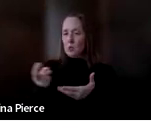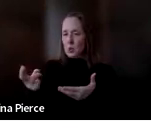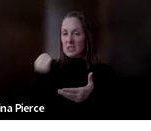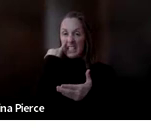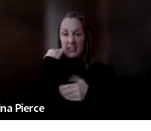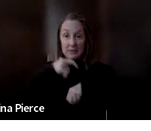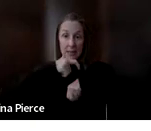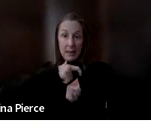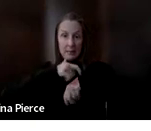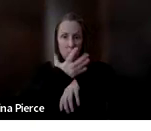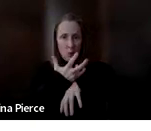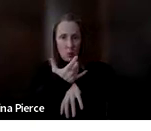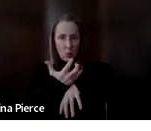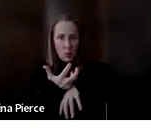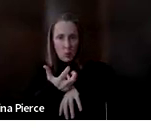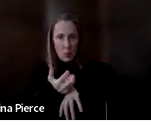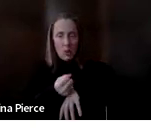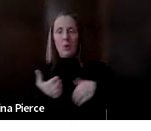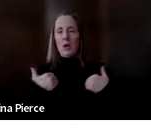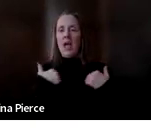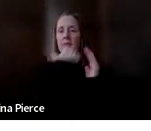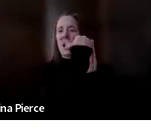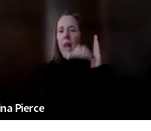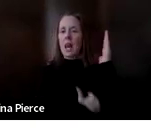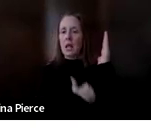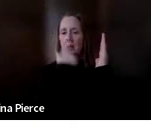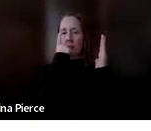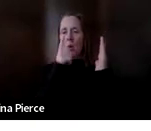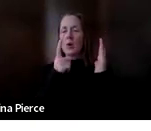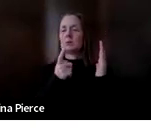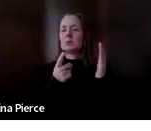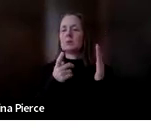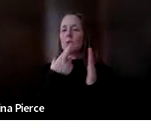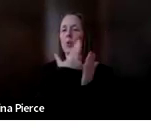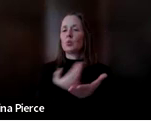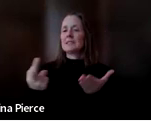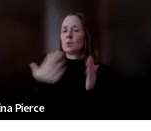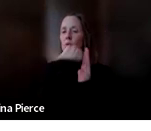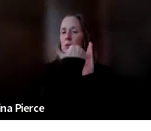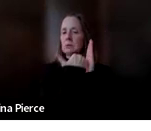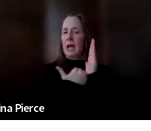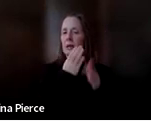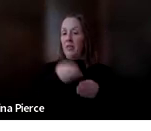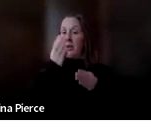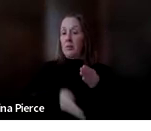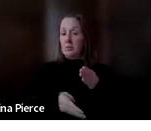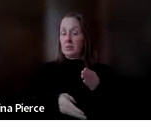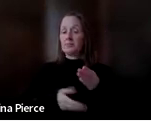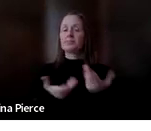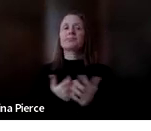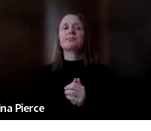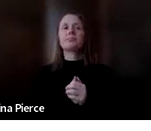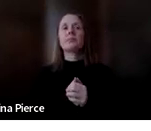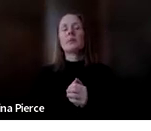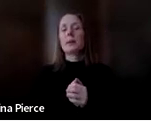on time, we do have all those listed for you in our resource guide that we'll share at the very end. And if you have any additional questions about those